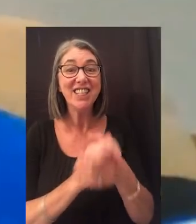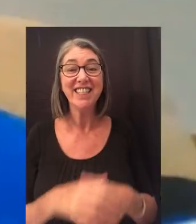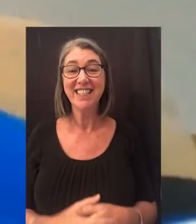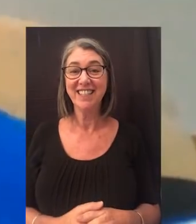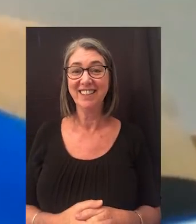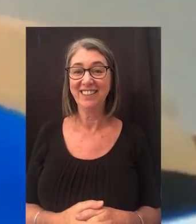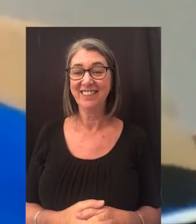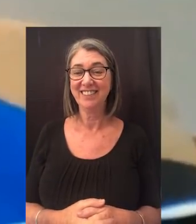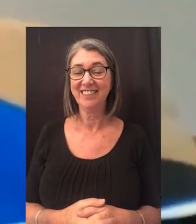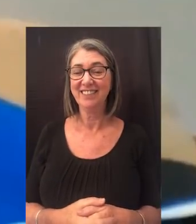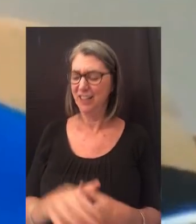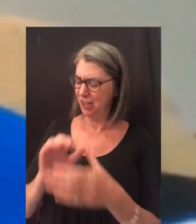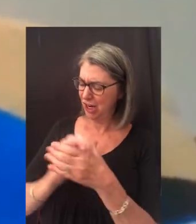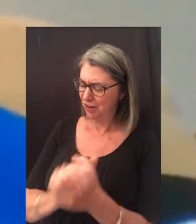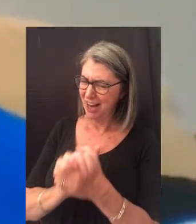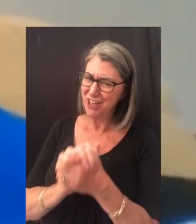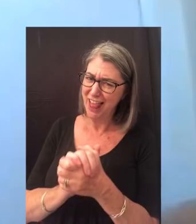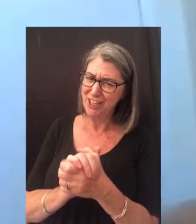Congratulations.